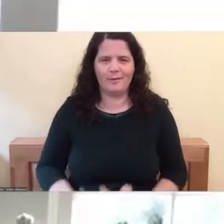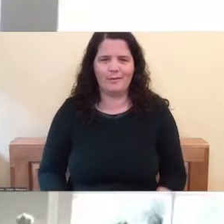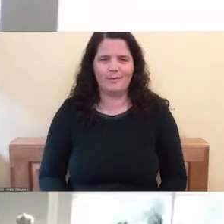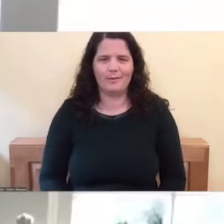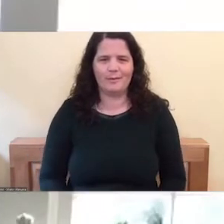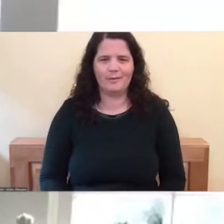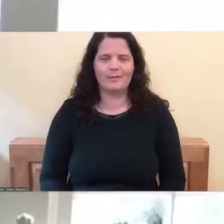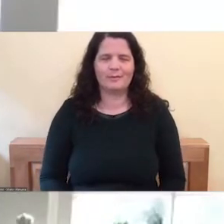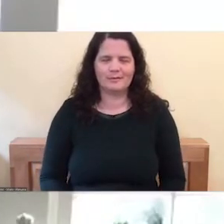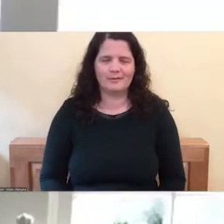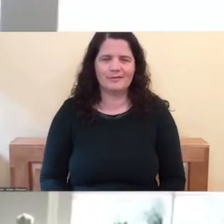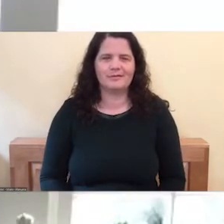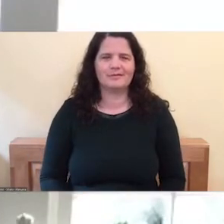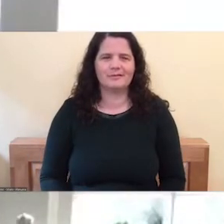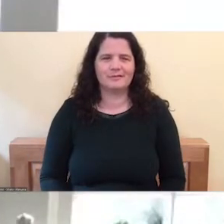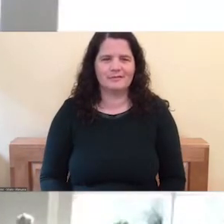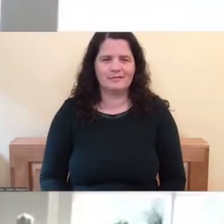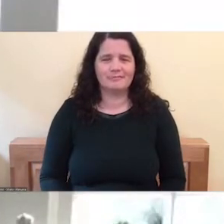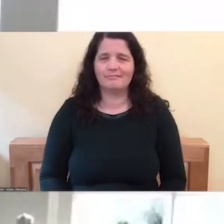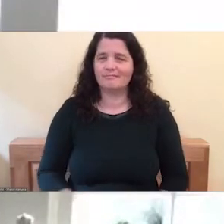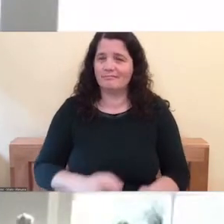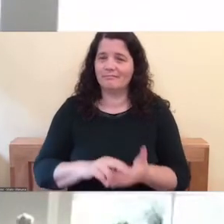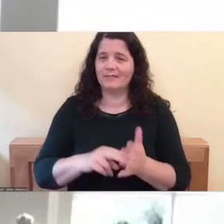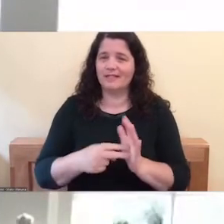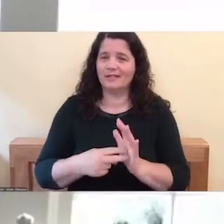In that sense, we're never alone.